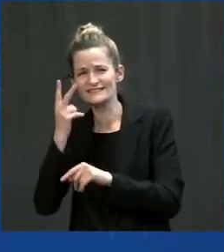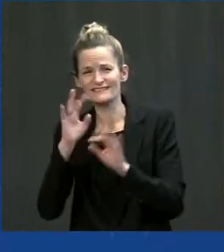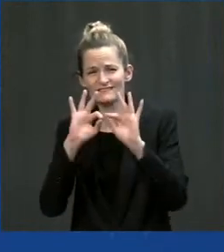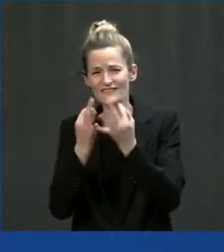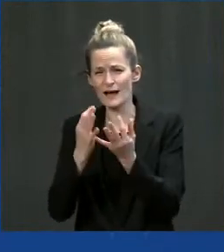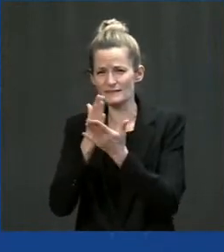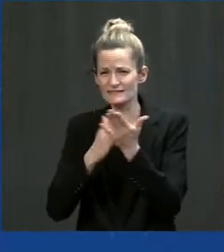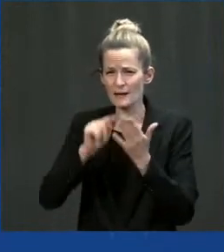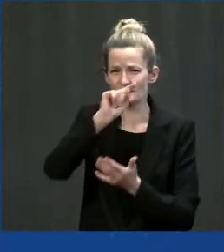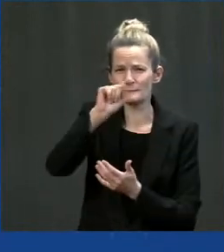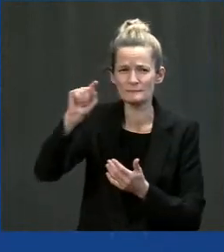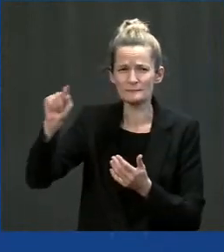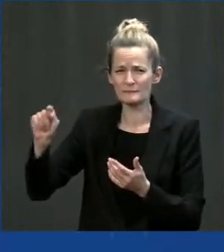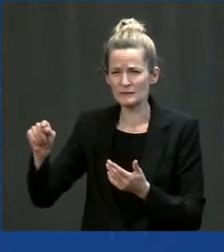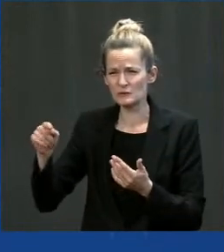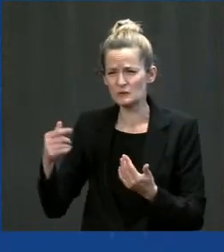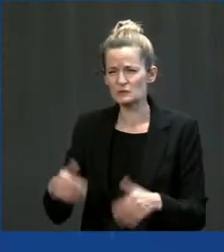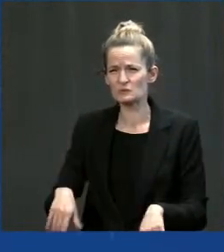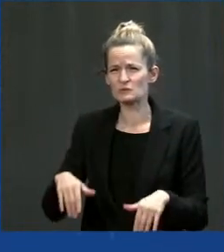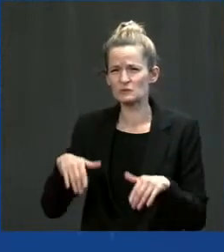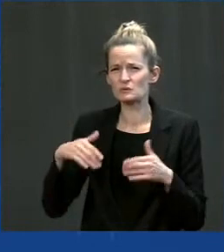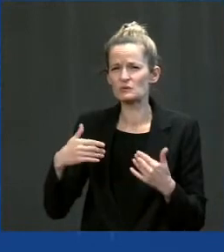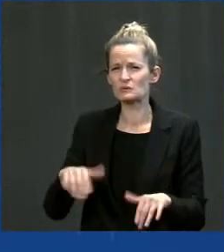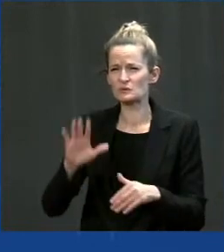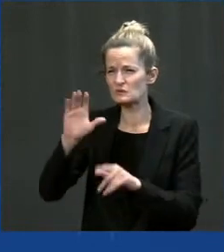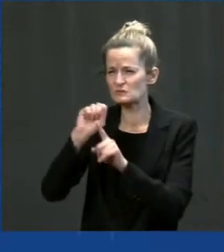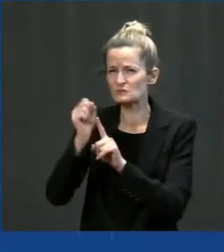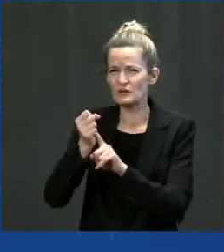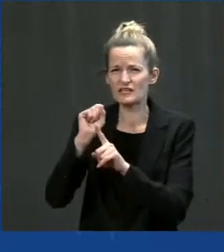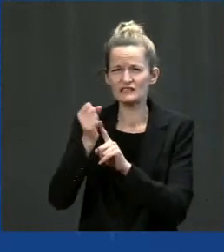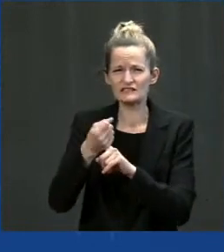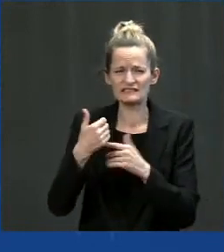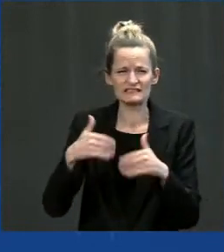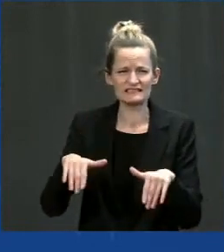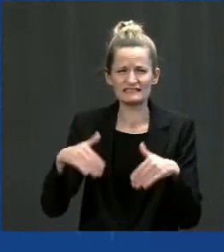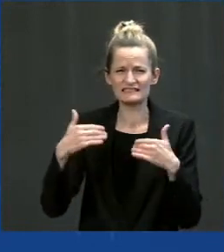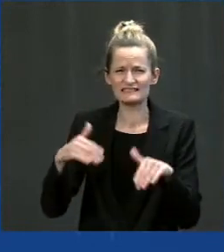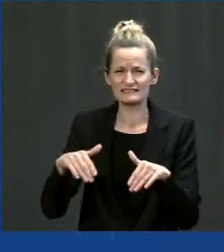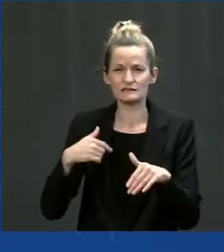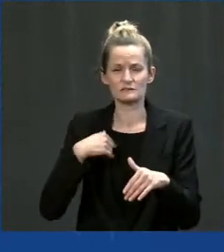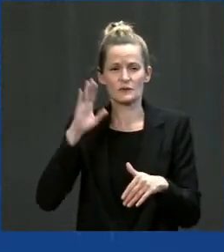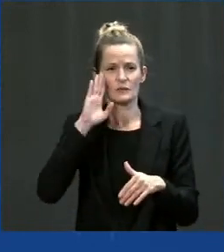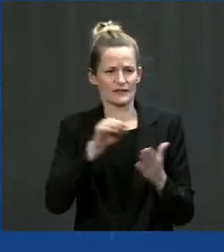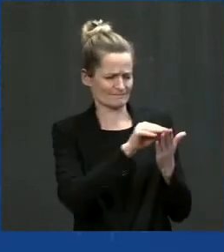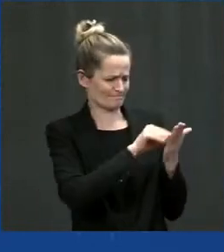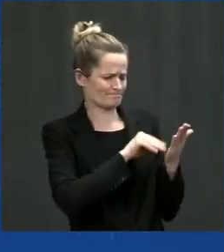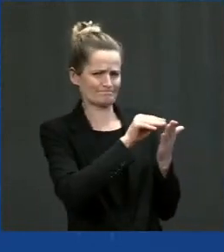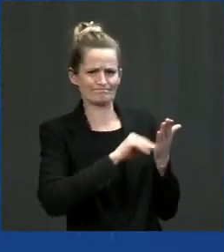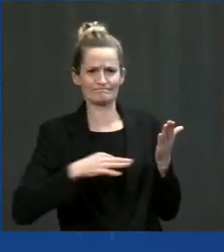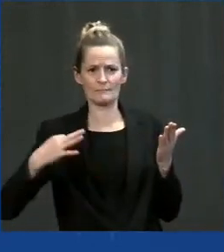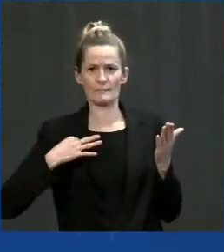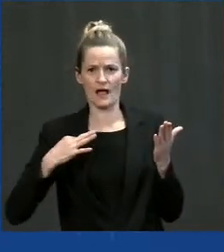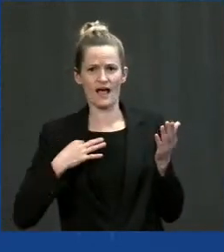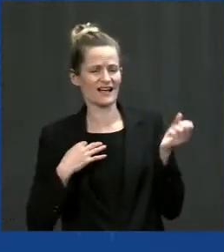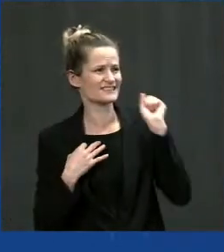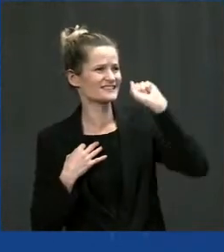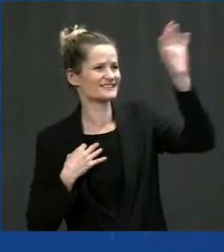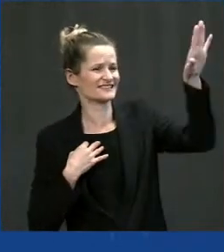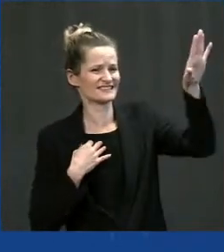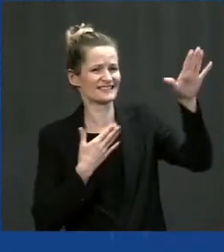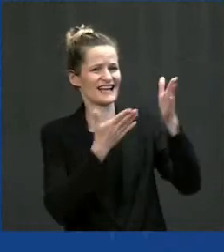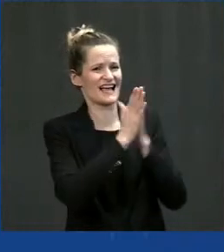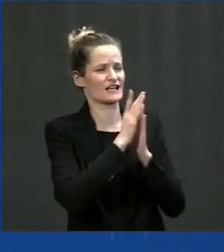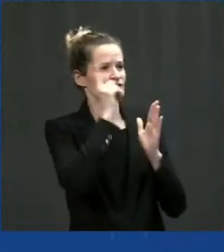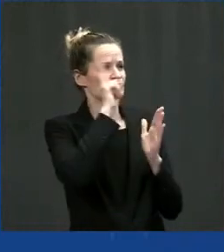the Tribal Broadband Connectivity Grant to the United States Department of Commerce, the National Telecommunications and Information